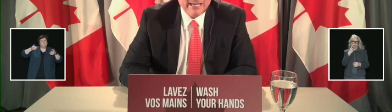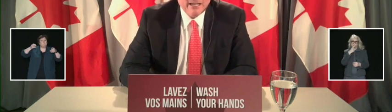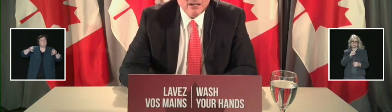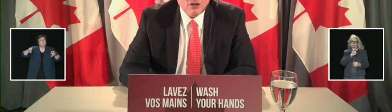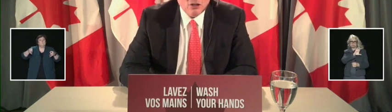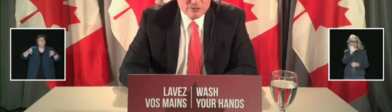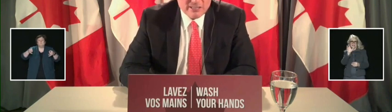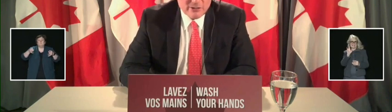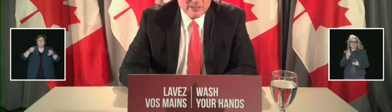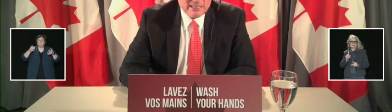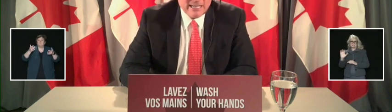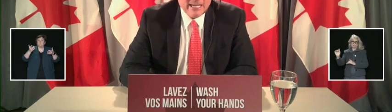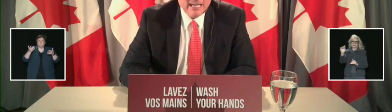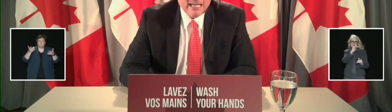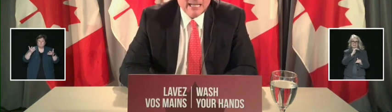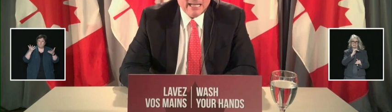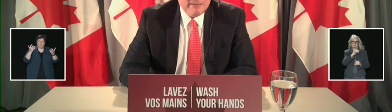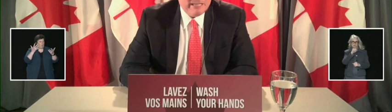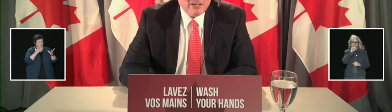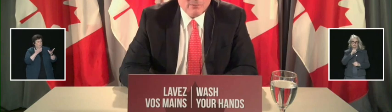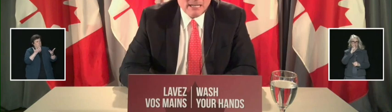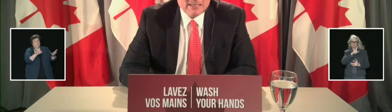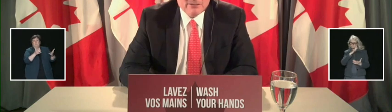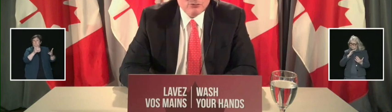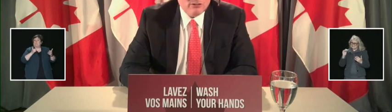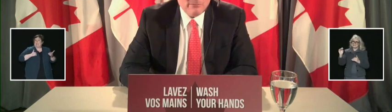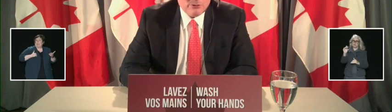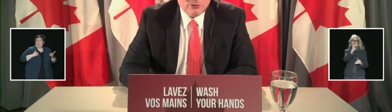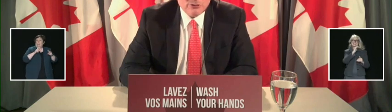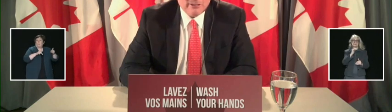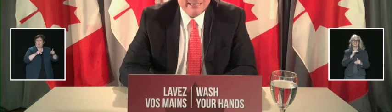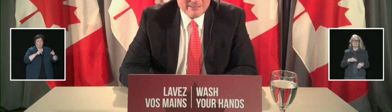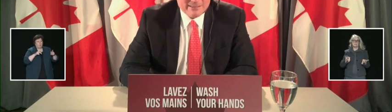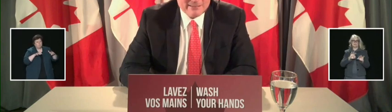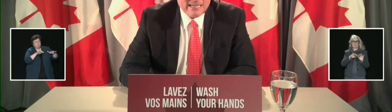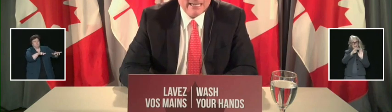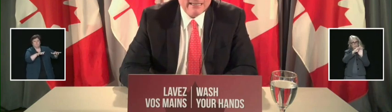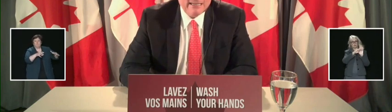in French?